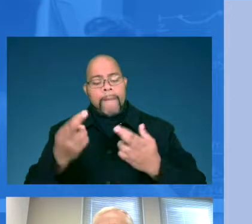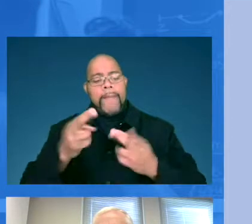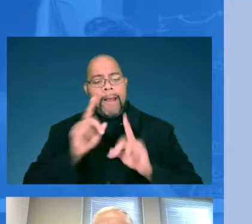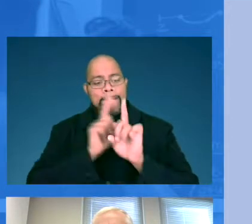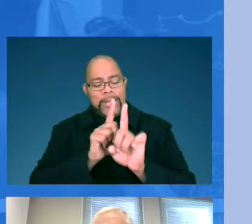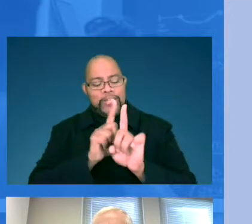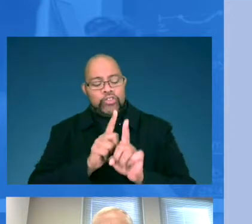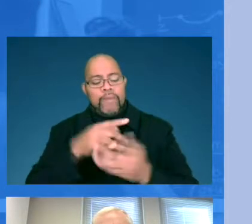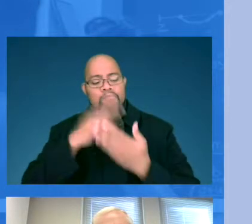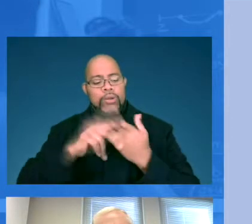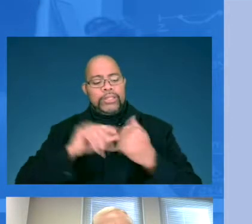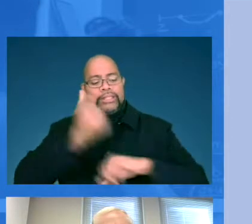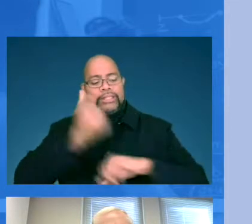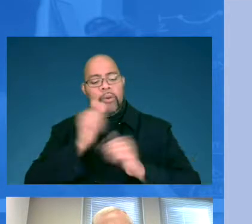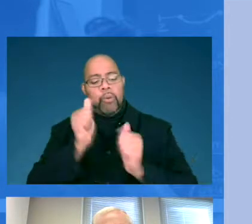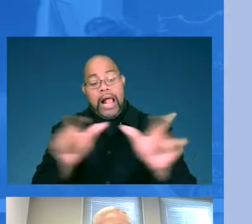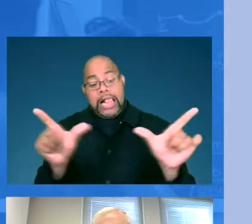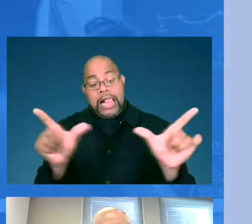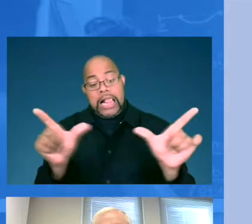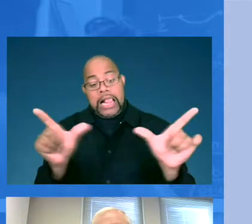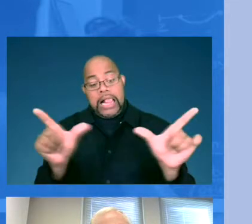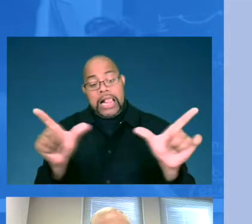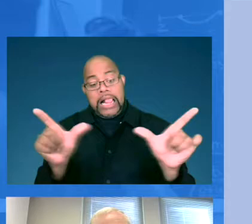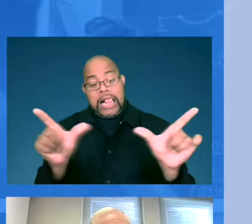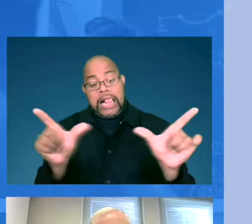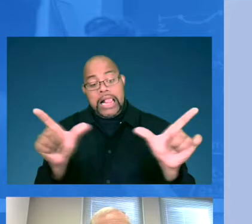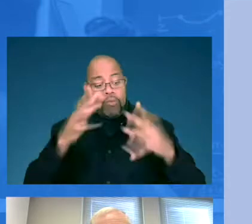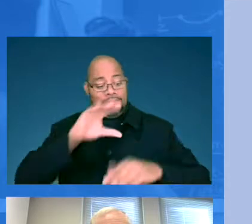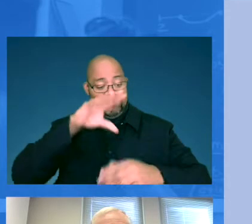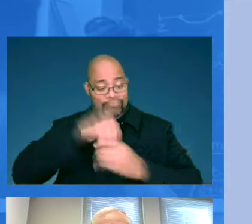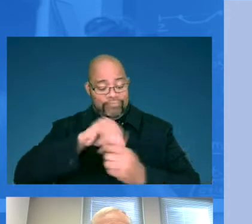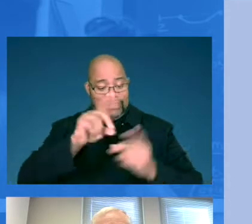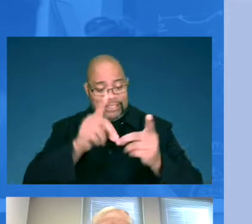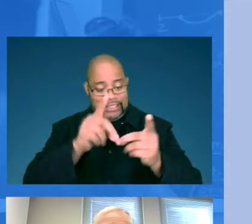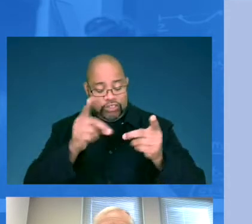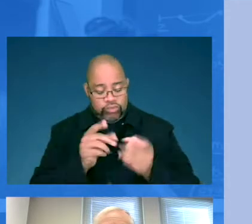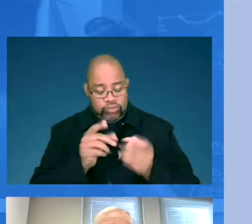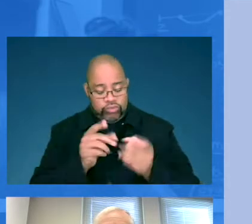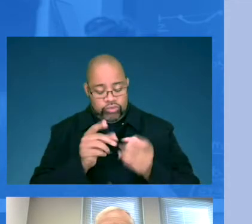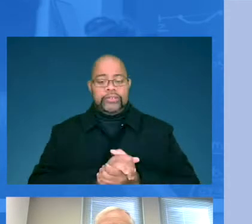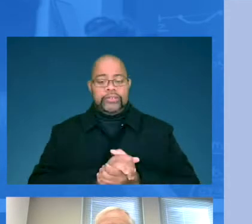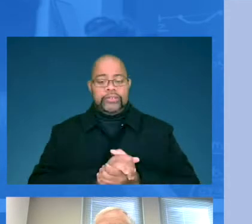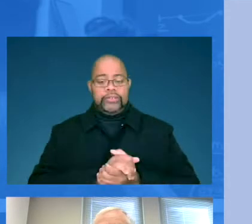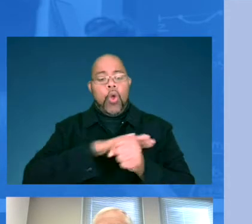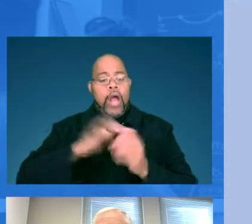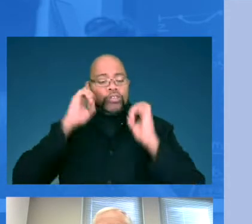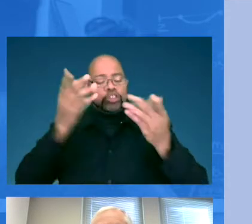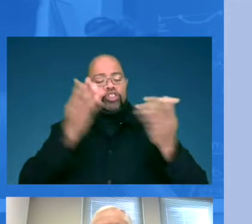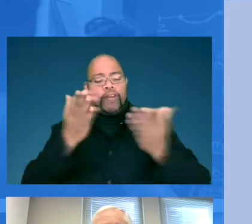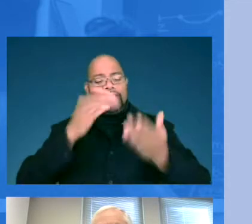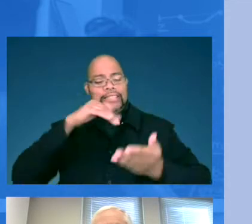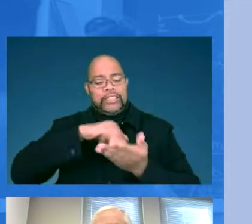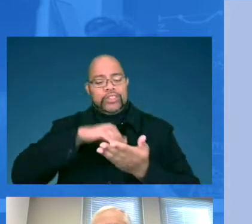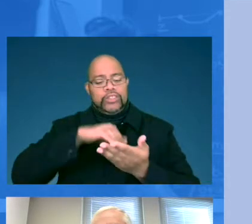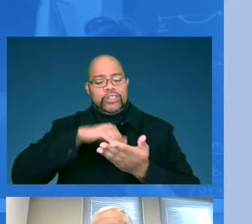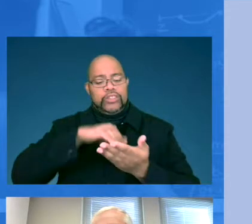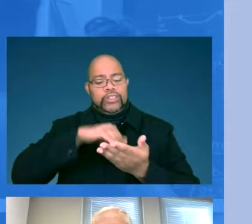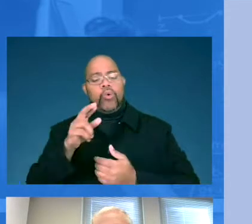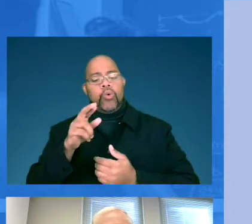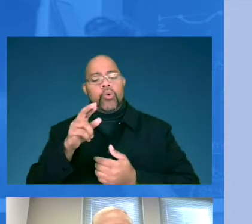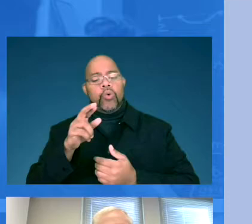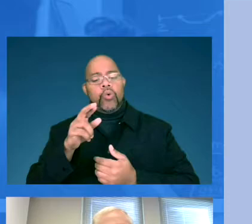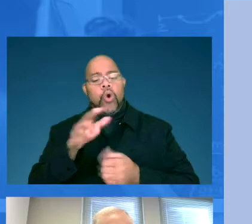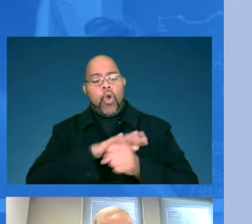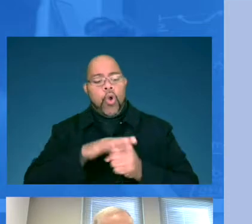a licensed school counselor already in district, at a local education service center, or a local post-secondary institution or